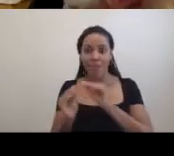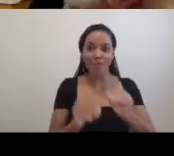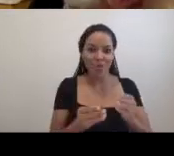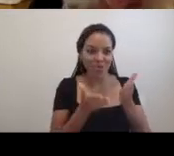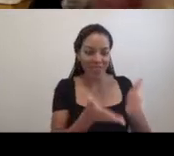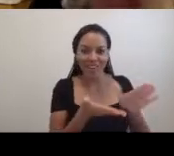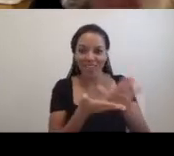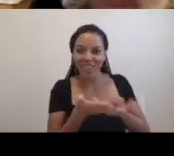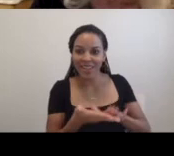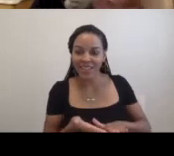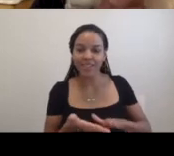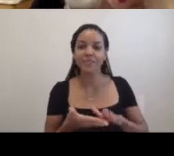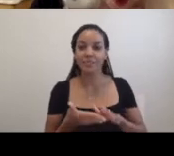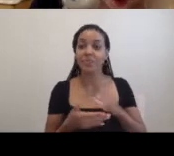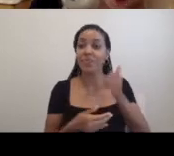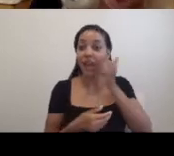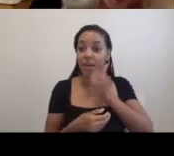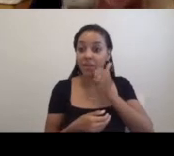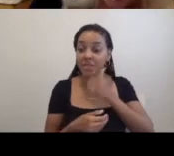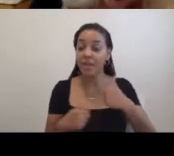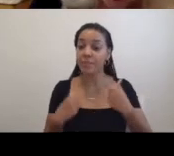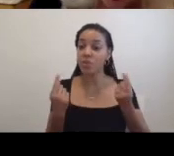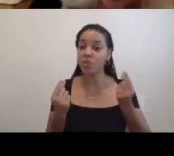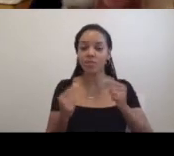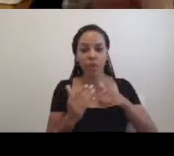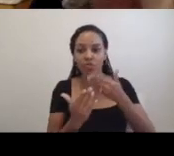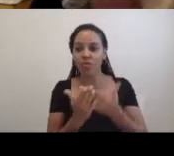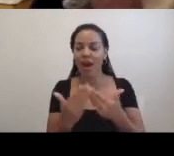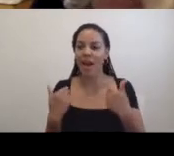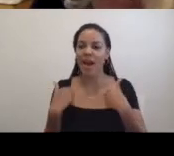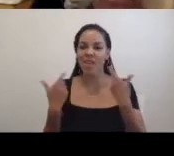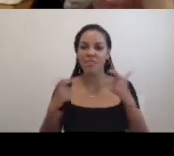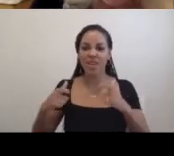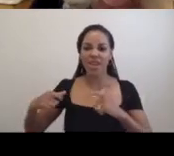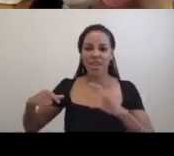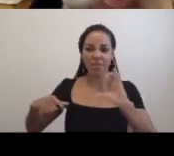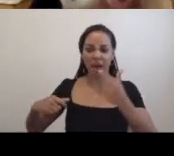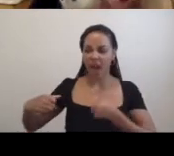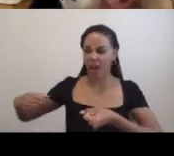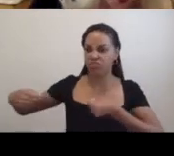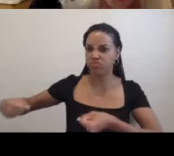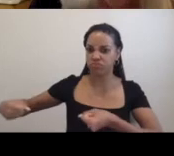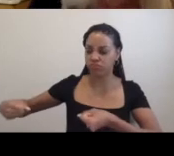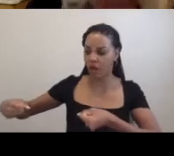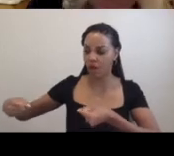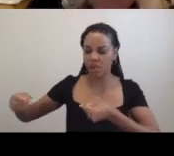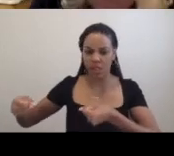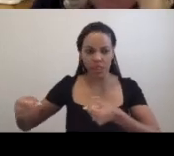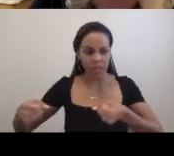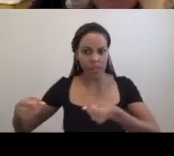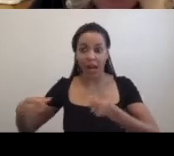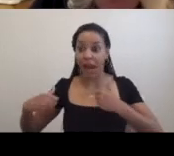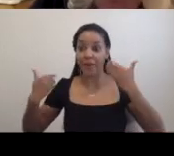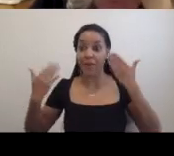Every day I arrived carrying a huge bag because I didn't know where I would be going with